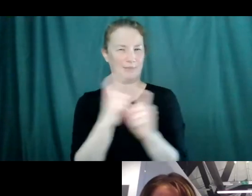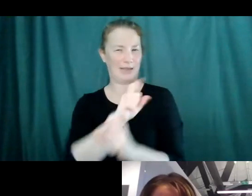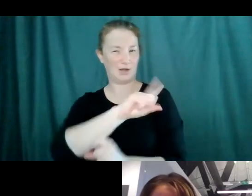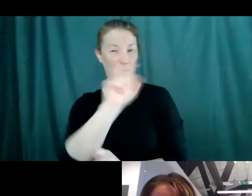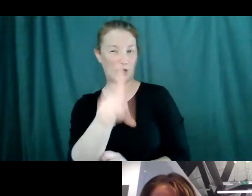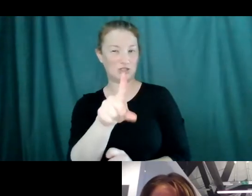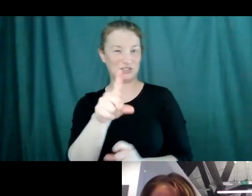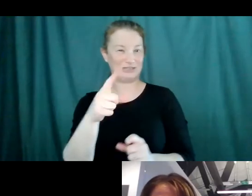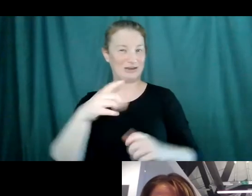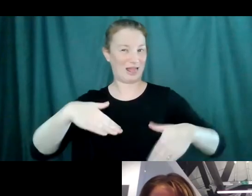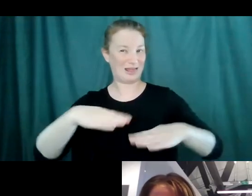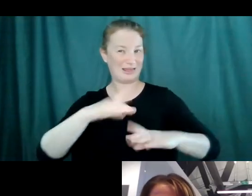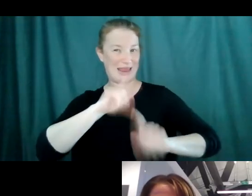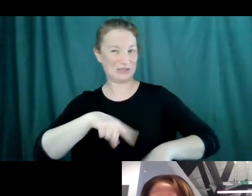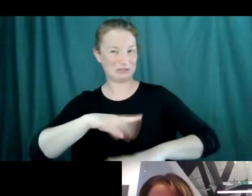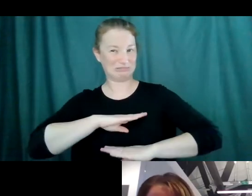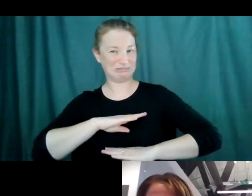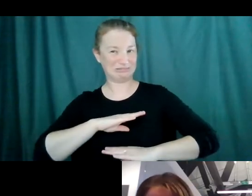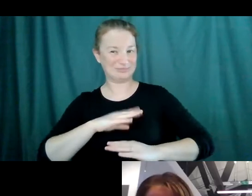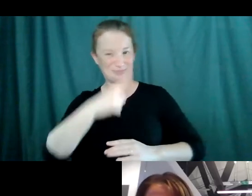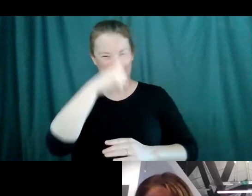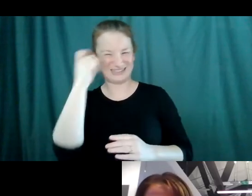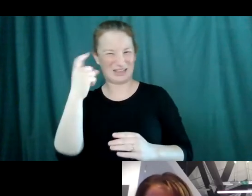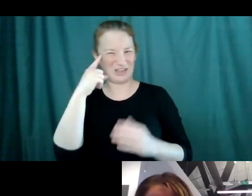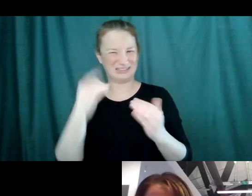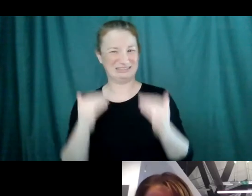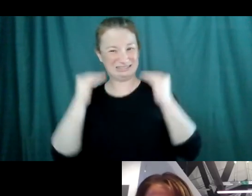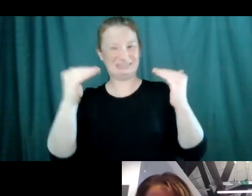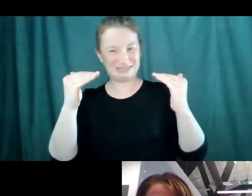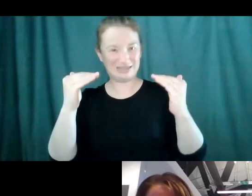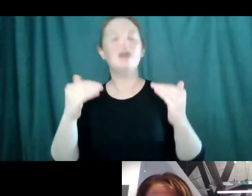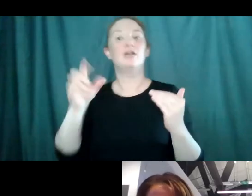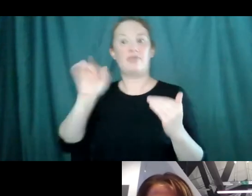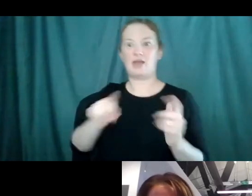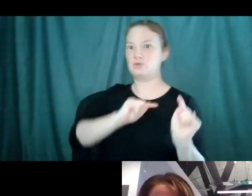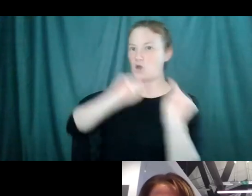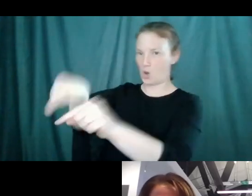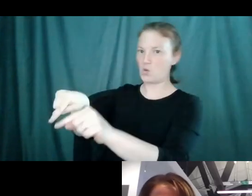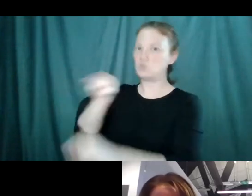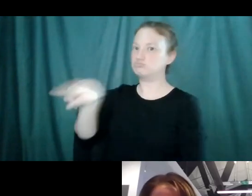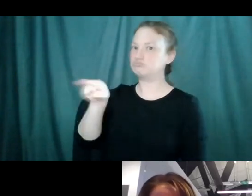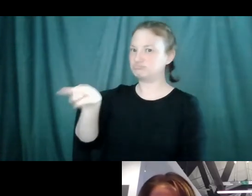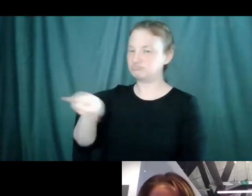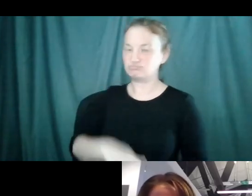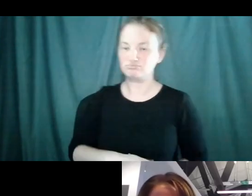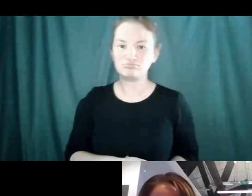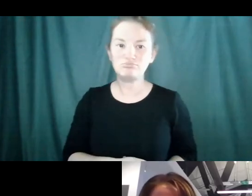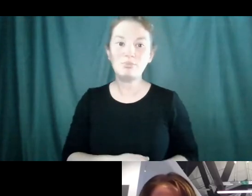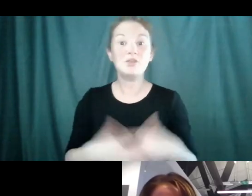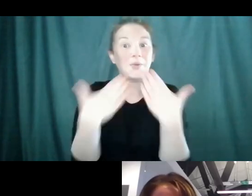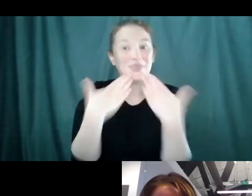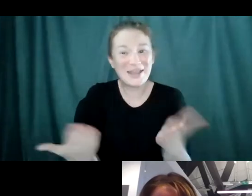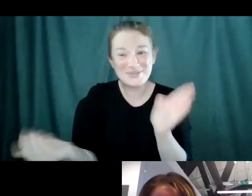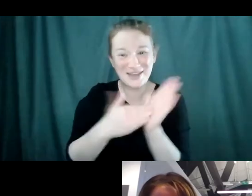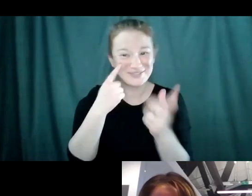I thought, uh, like a fifth grader wouldn't be able to understand the answer. That'll be the space to ask those questions. Um, and so thank you again for